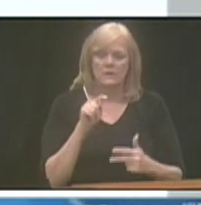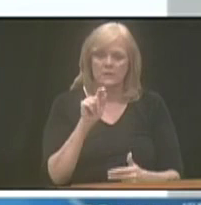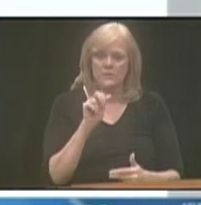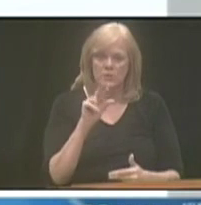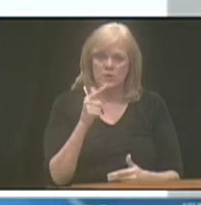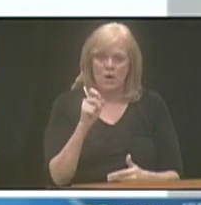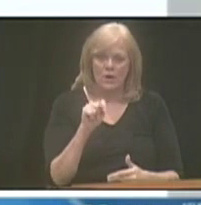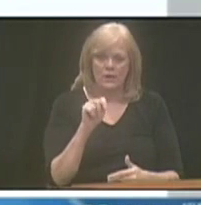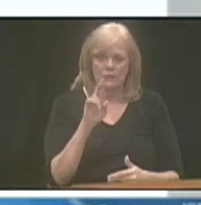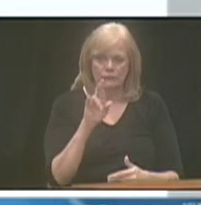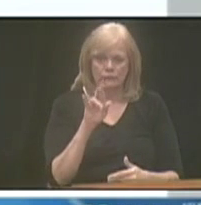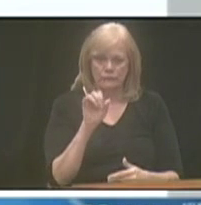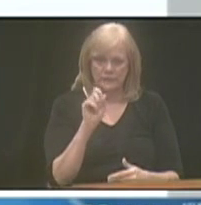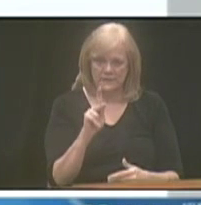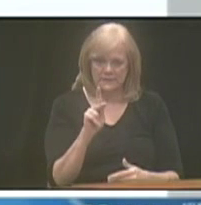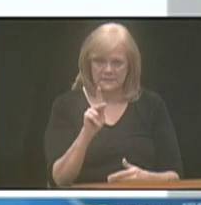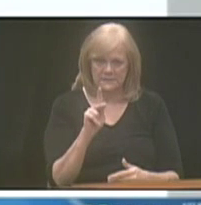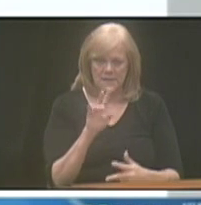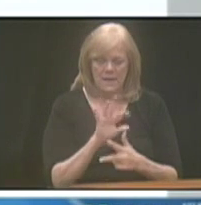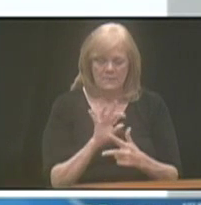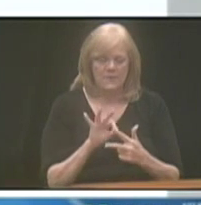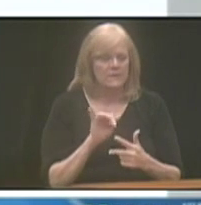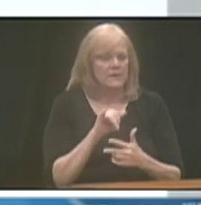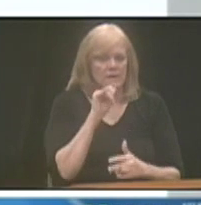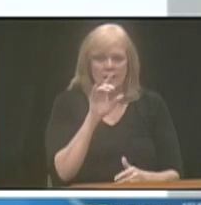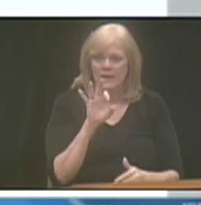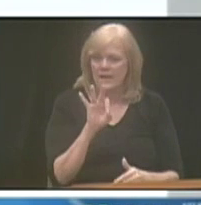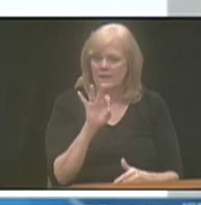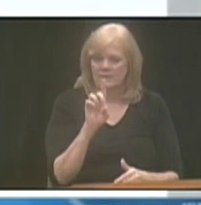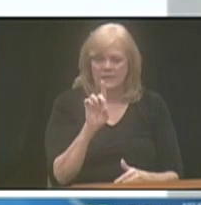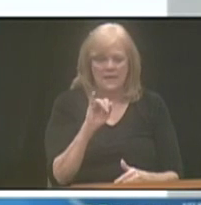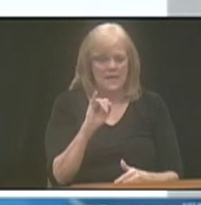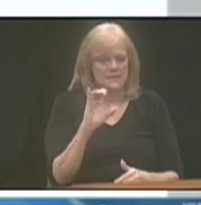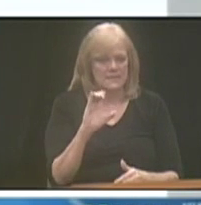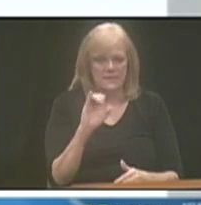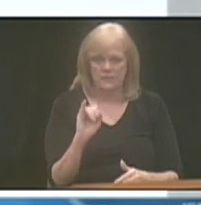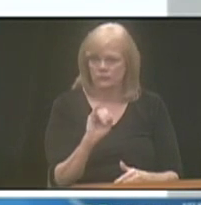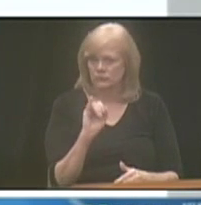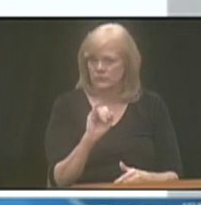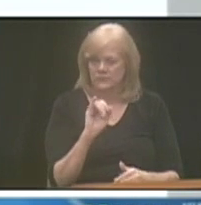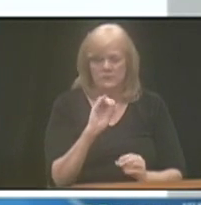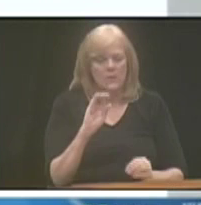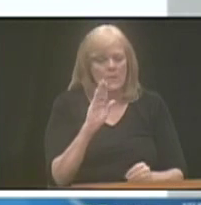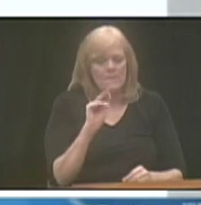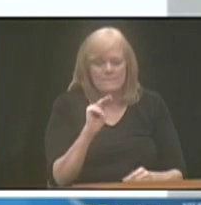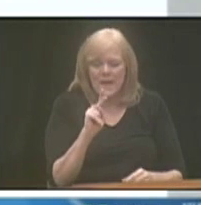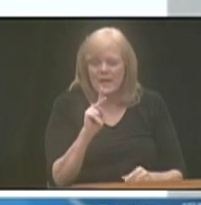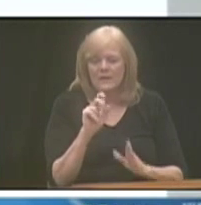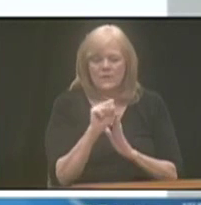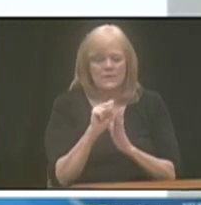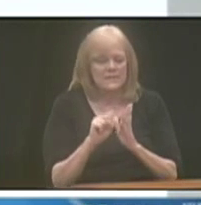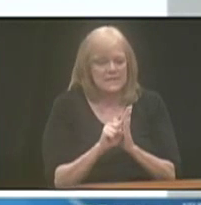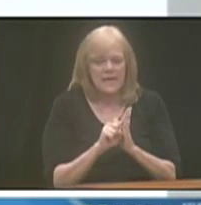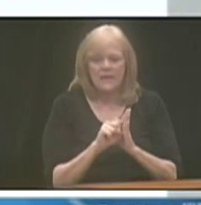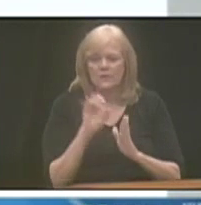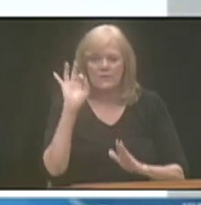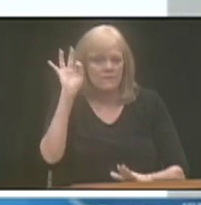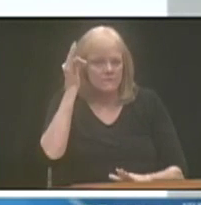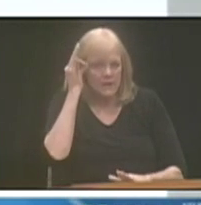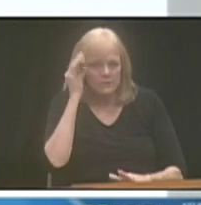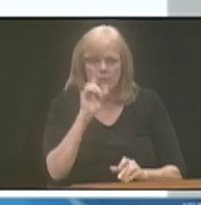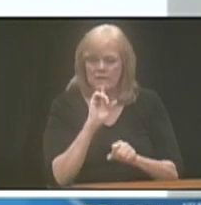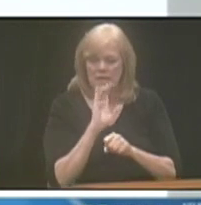investment options. So, these are investments that are not FDIC insured. So, there's no bank, state, or federal guarantee to the